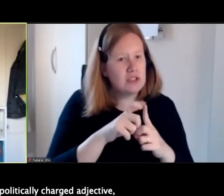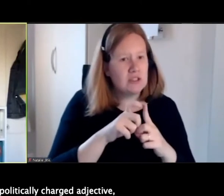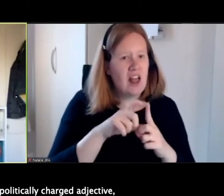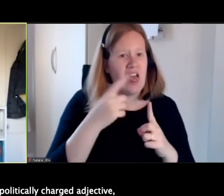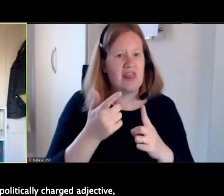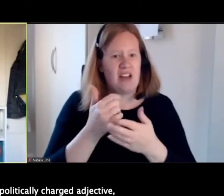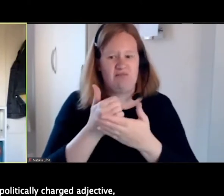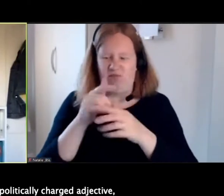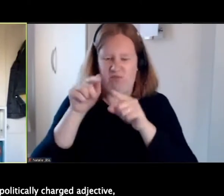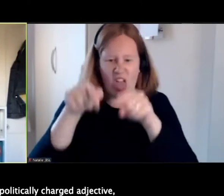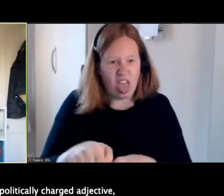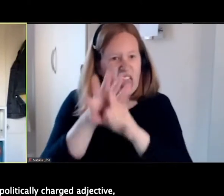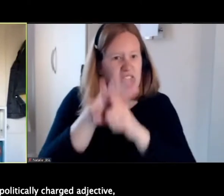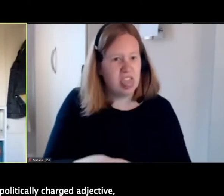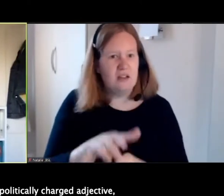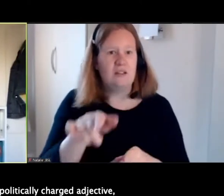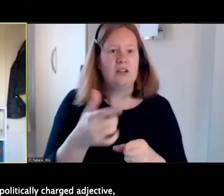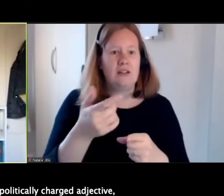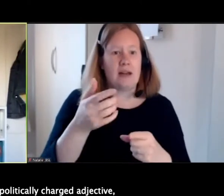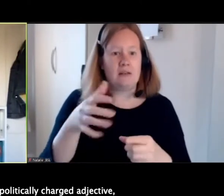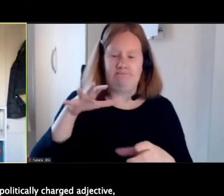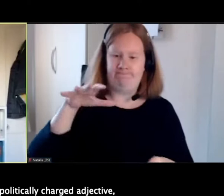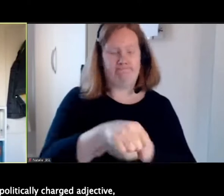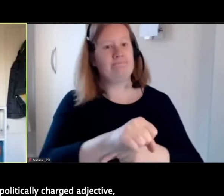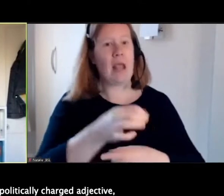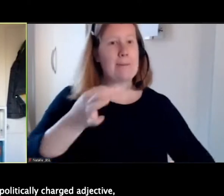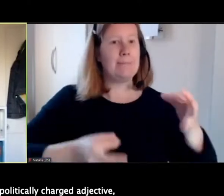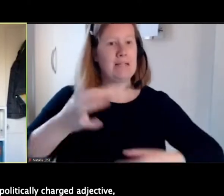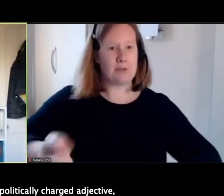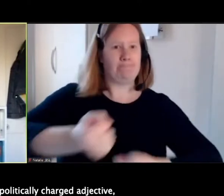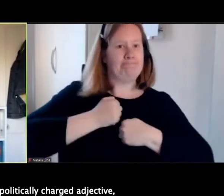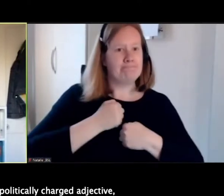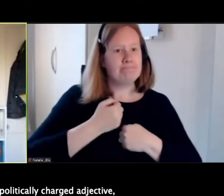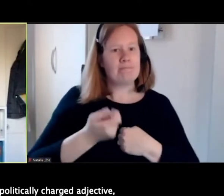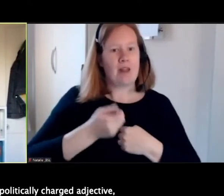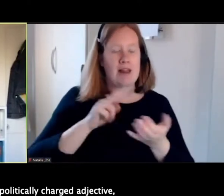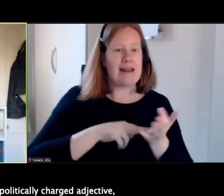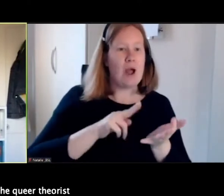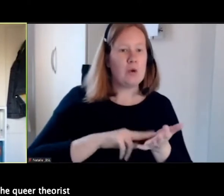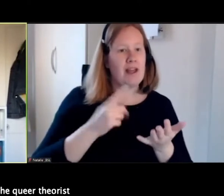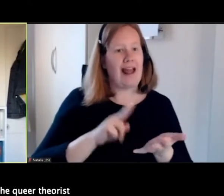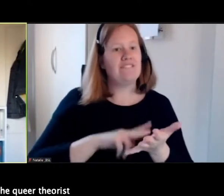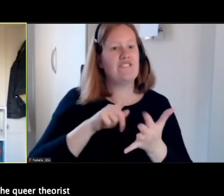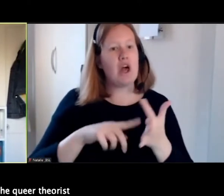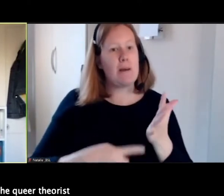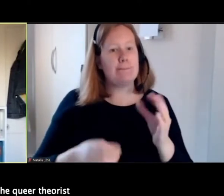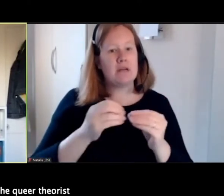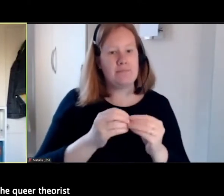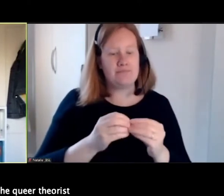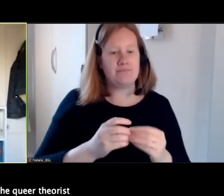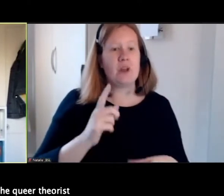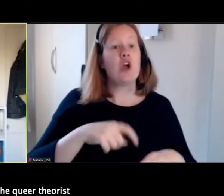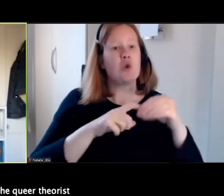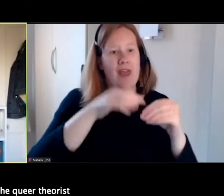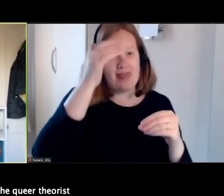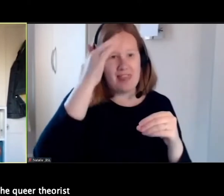to a reclaimed politically charged adjective, noun and verb. As the queer theorist Sharon